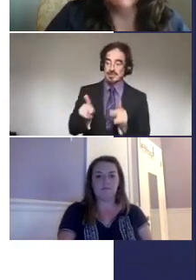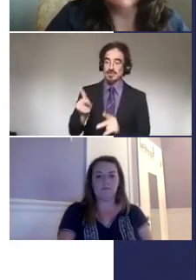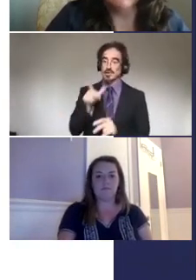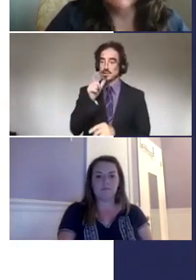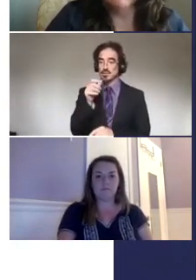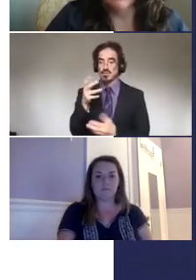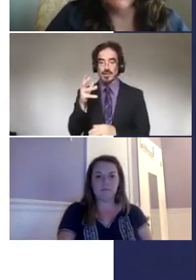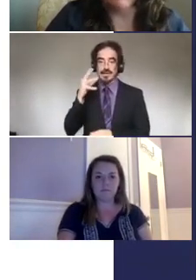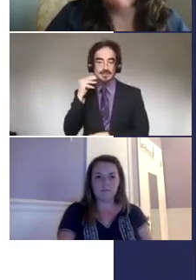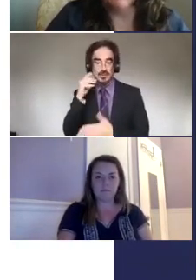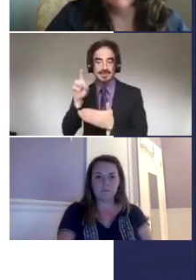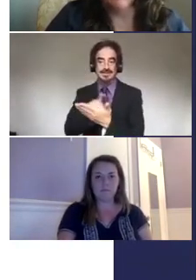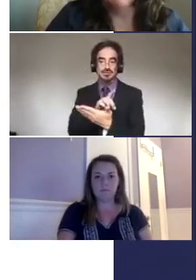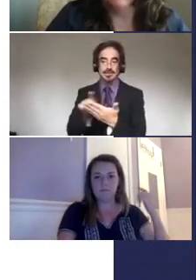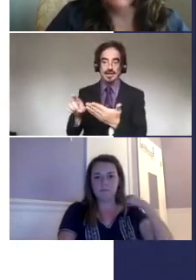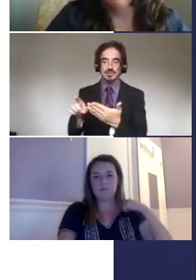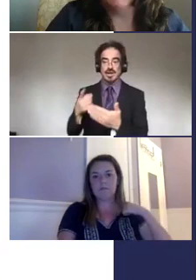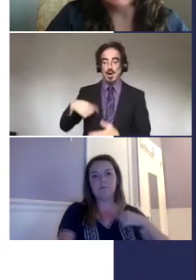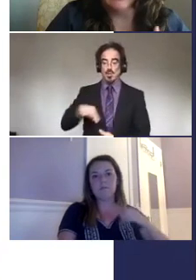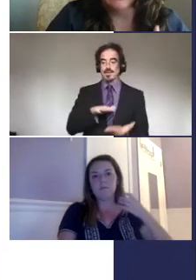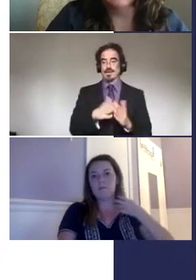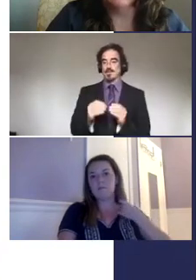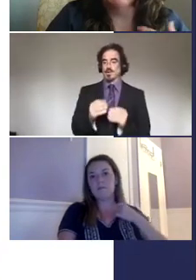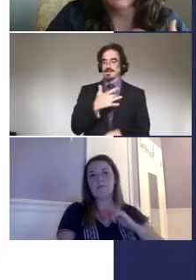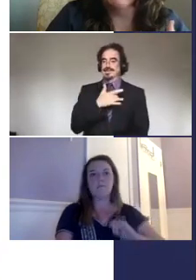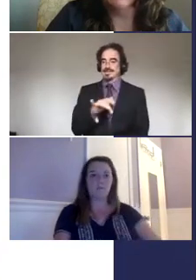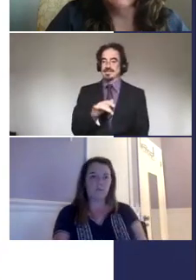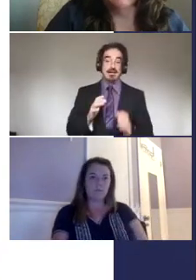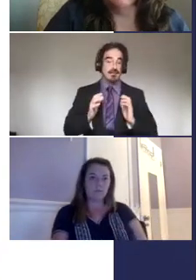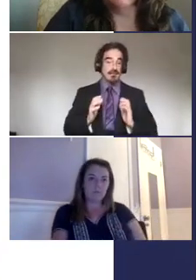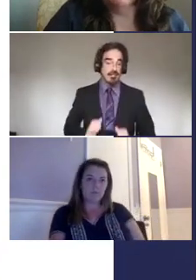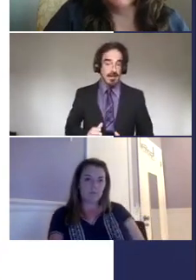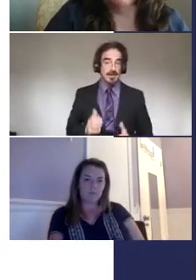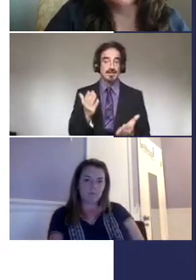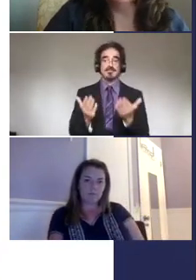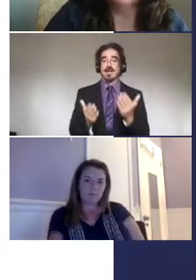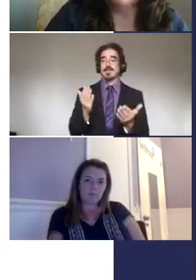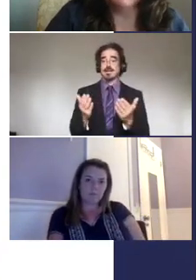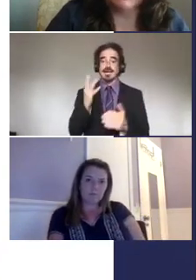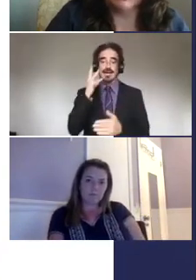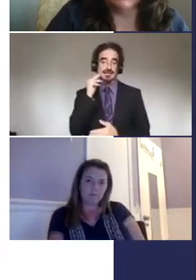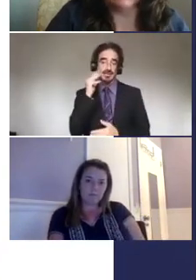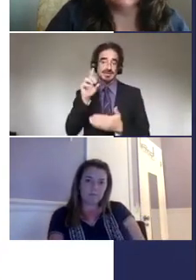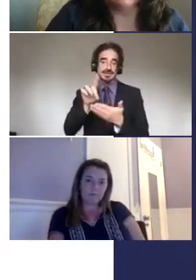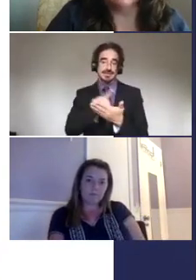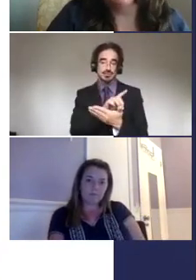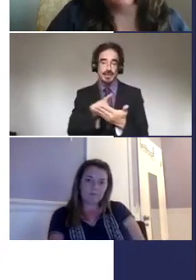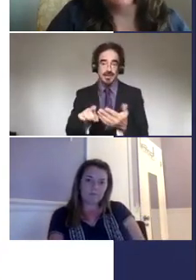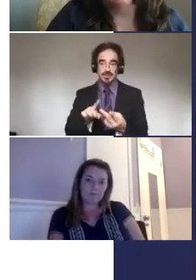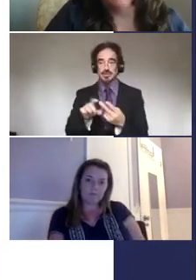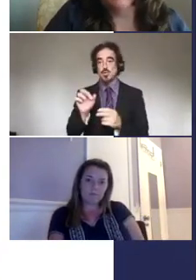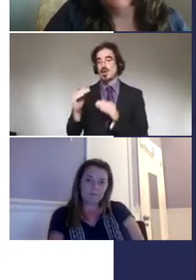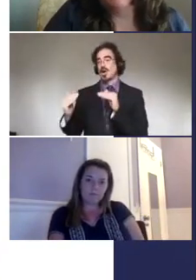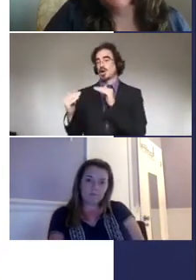field, be more sensitive to that occurring. Um, whether it be a client who may be, um, experiencing something or a coworker or an